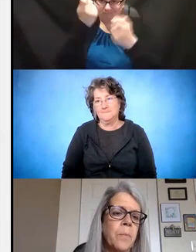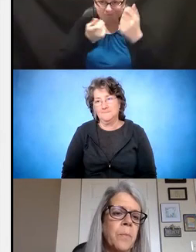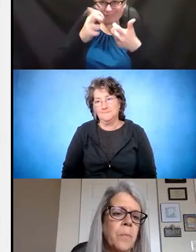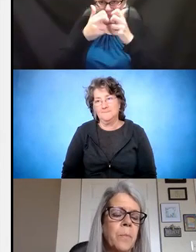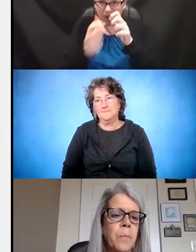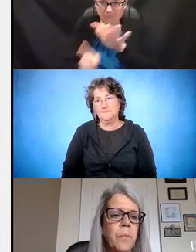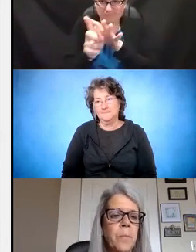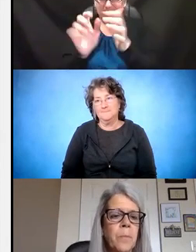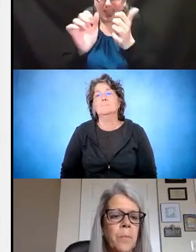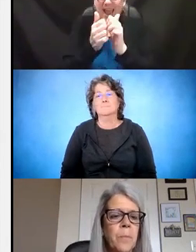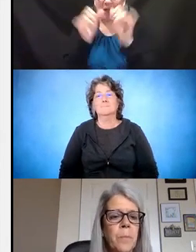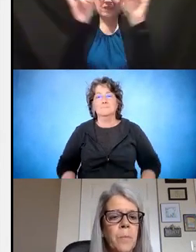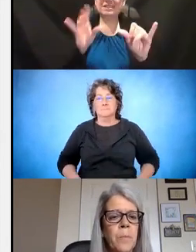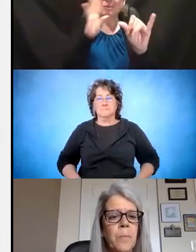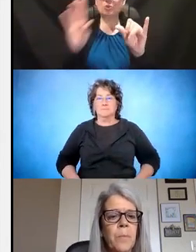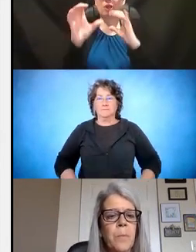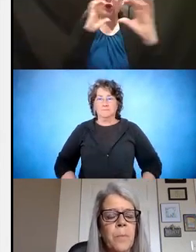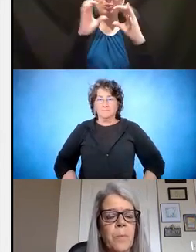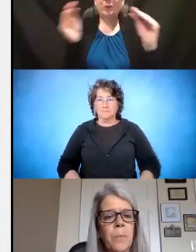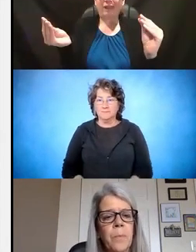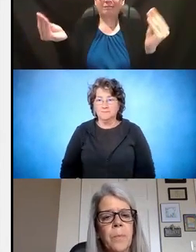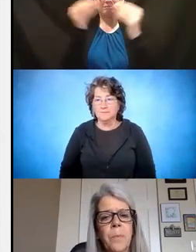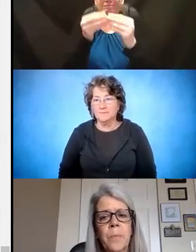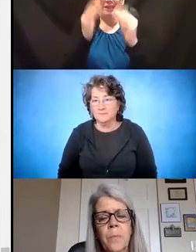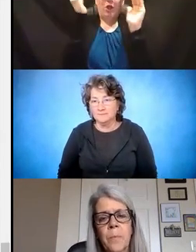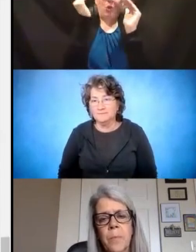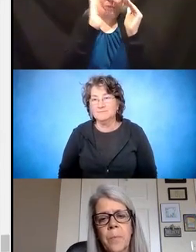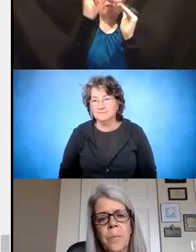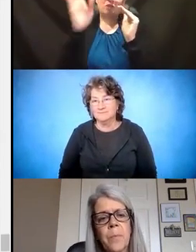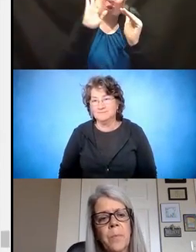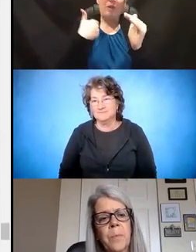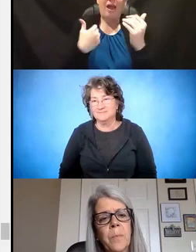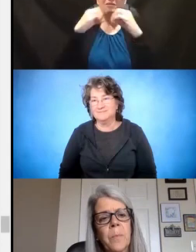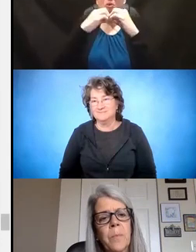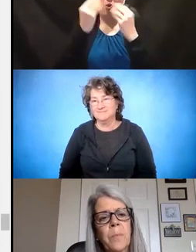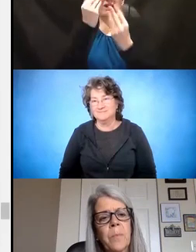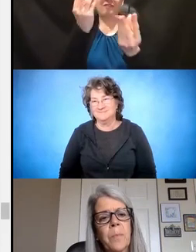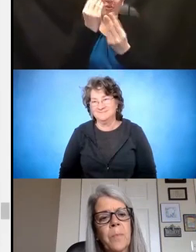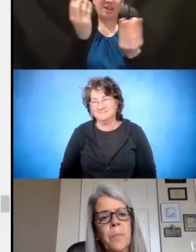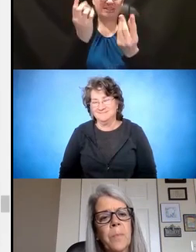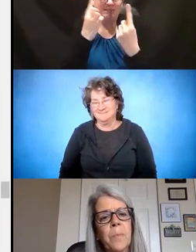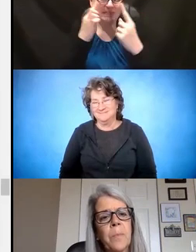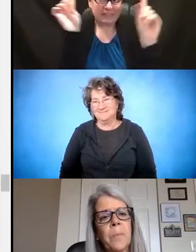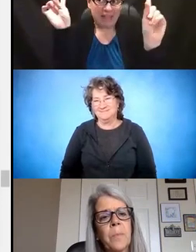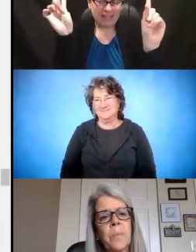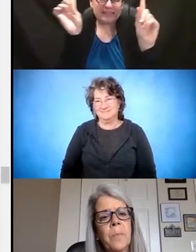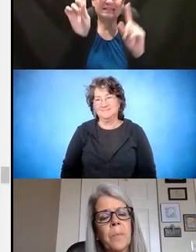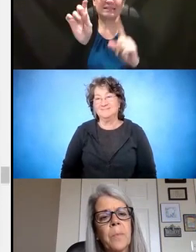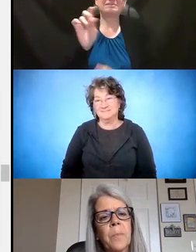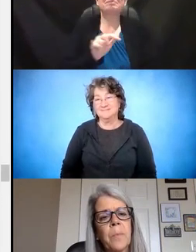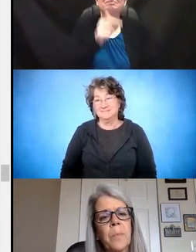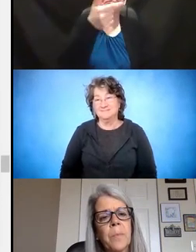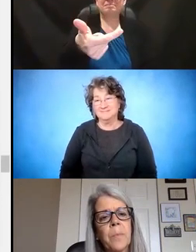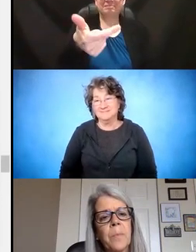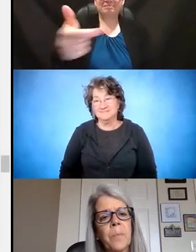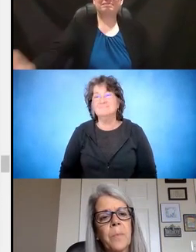exactly are going to talk. So hopefully in the future, I'll have more information to share on the success that we have behind that. But we're figuring out